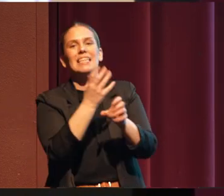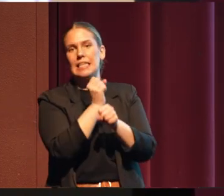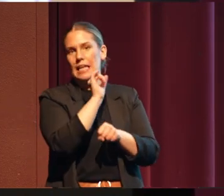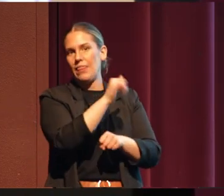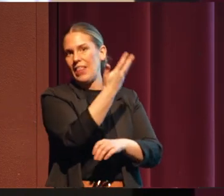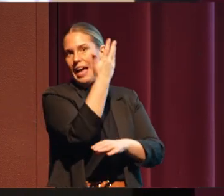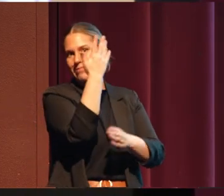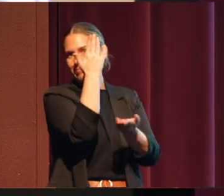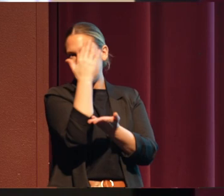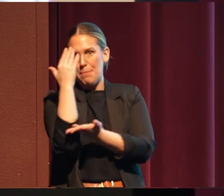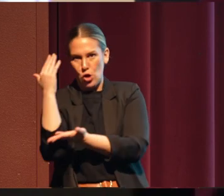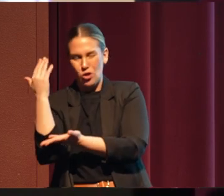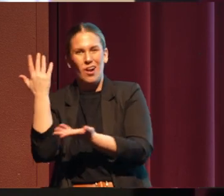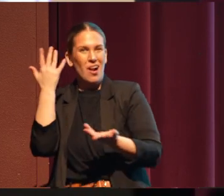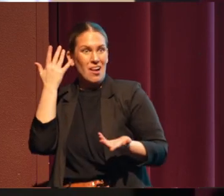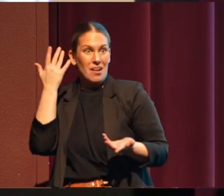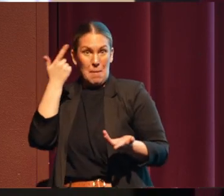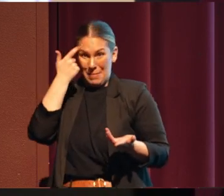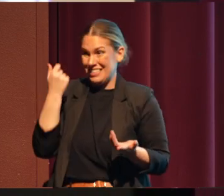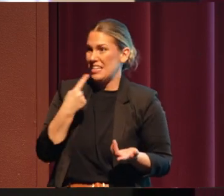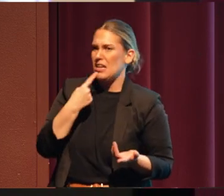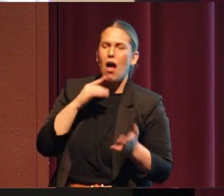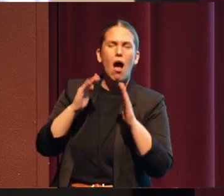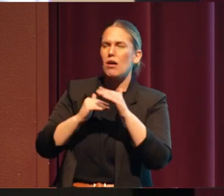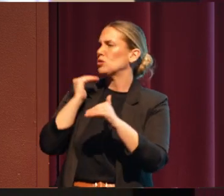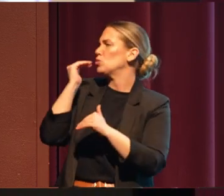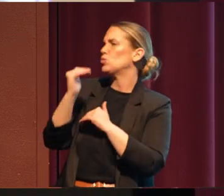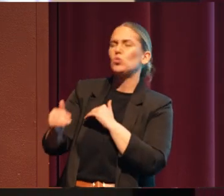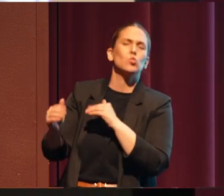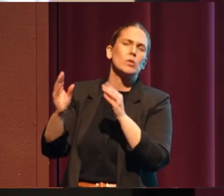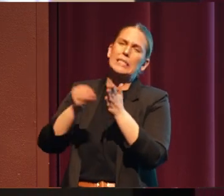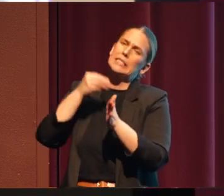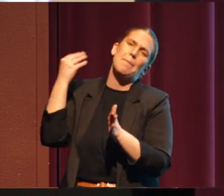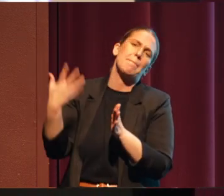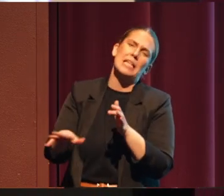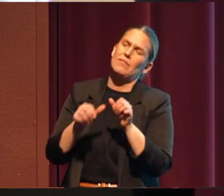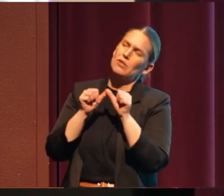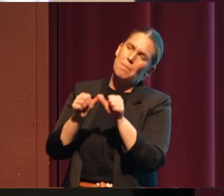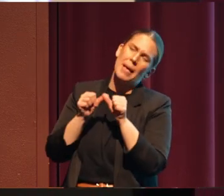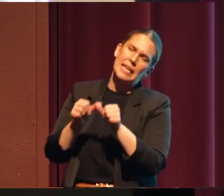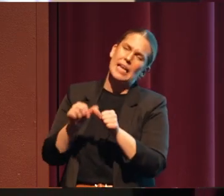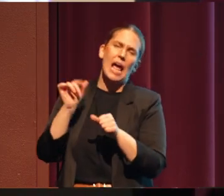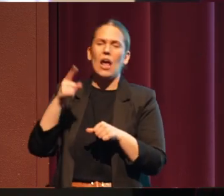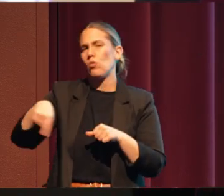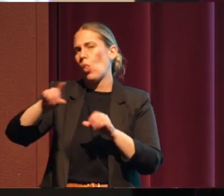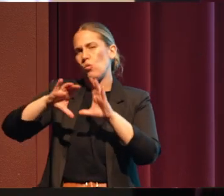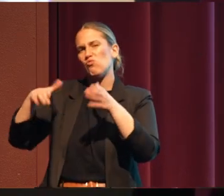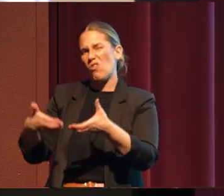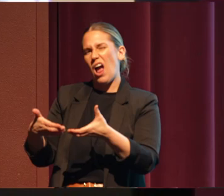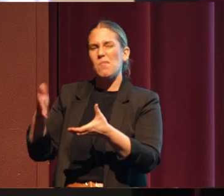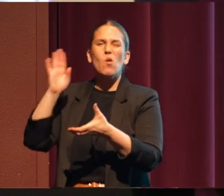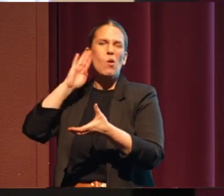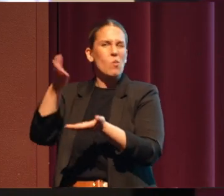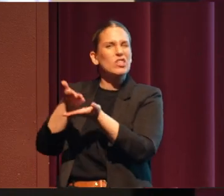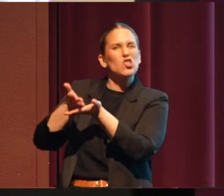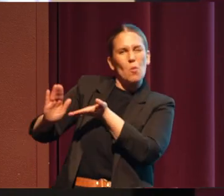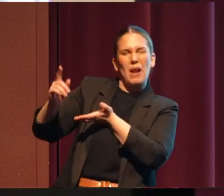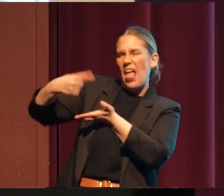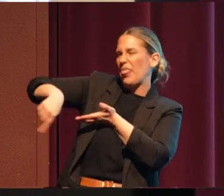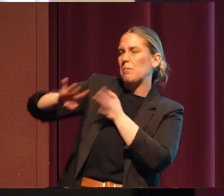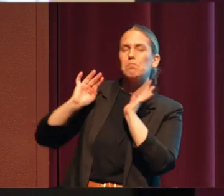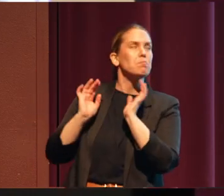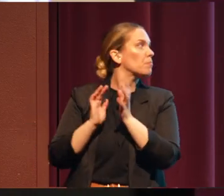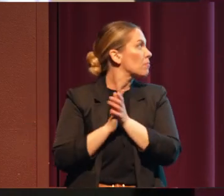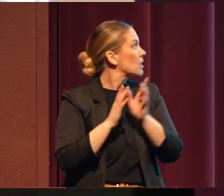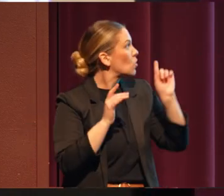they said was, no, it's too expensive to maintain these tribes. So we're going to terminate them. The reality is right here in this